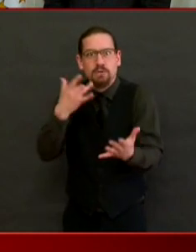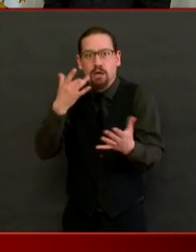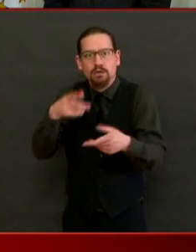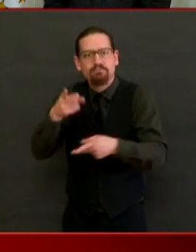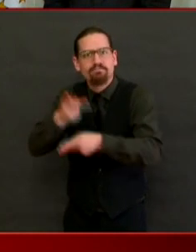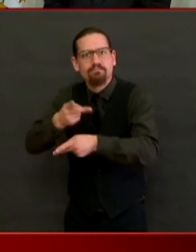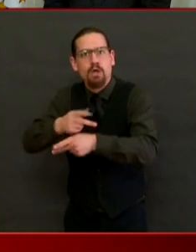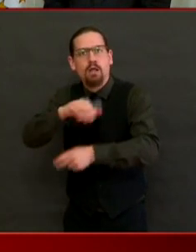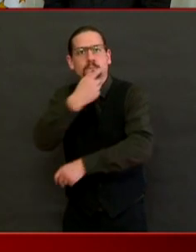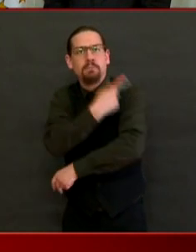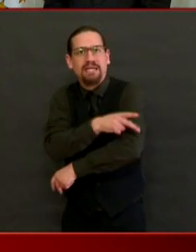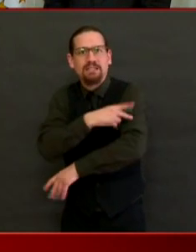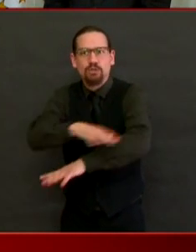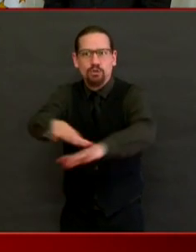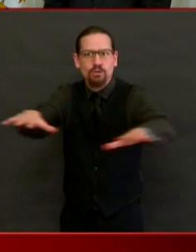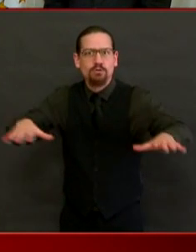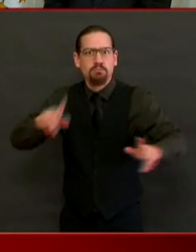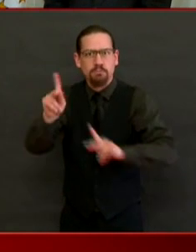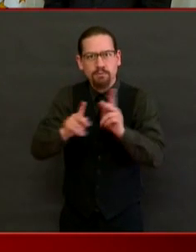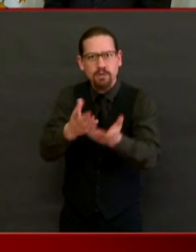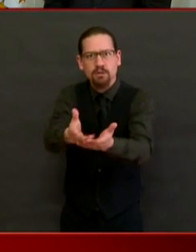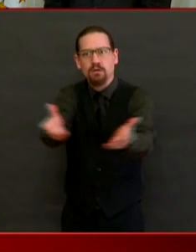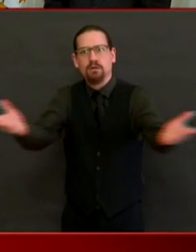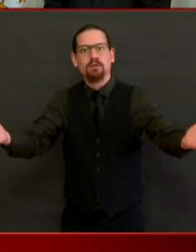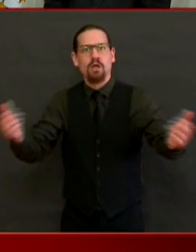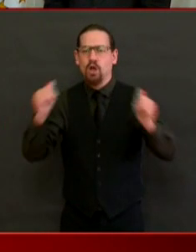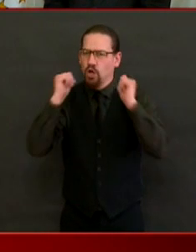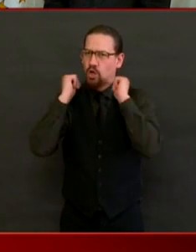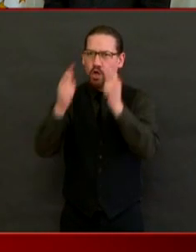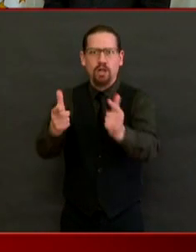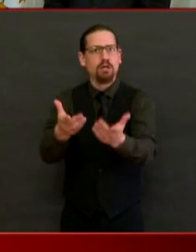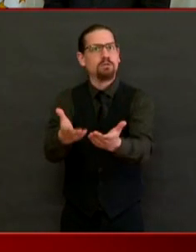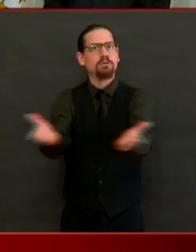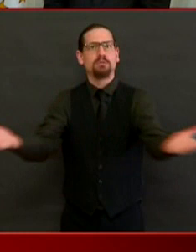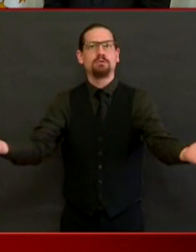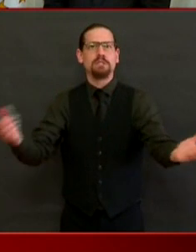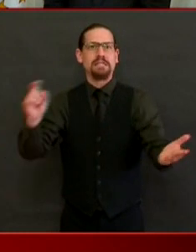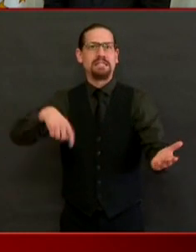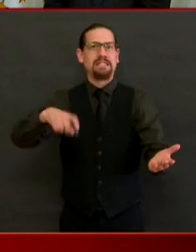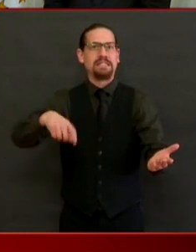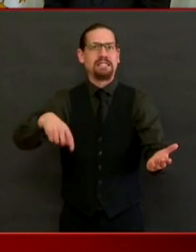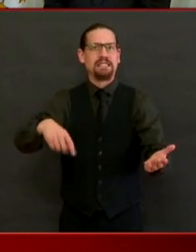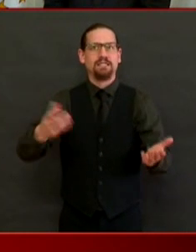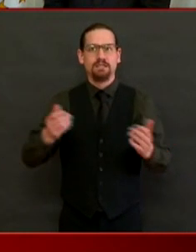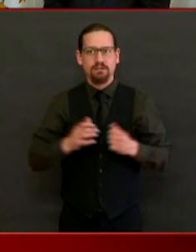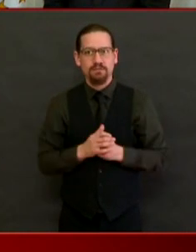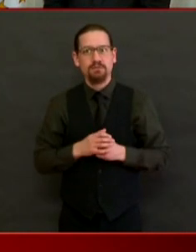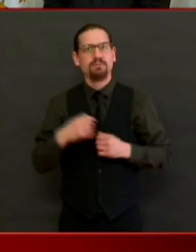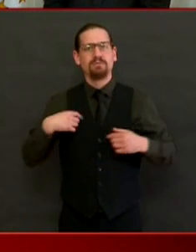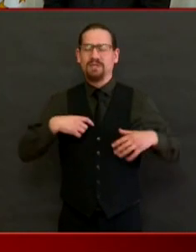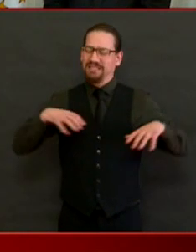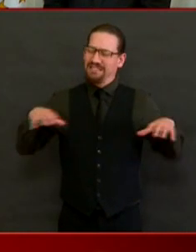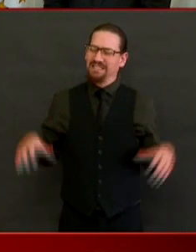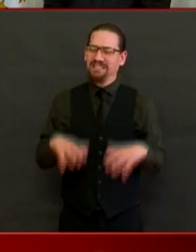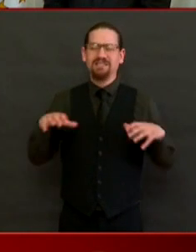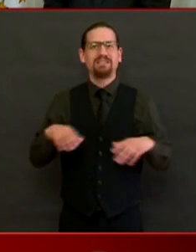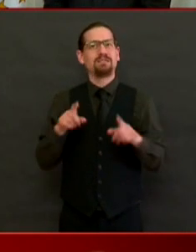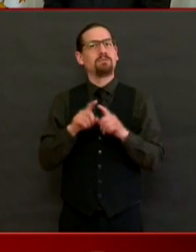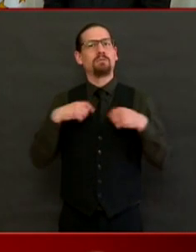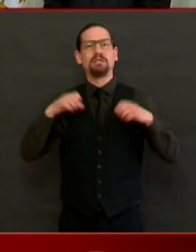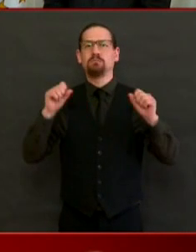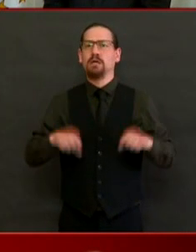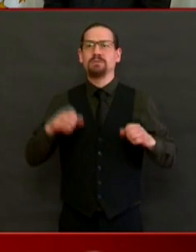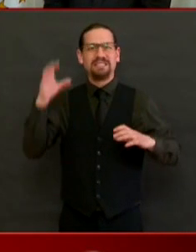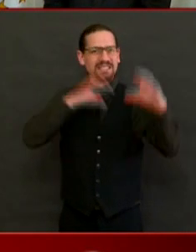in all of our health care facilities. So every effort is being done to make sure that we have the